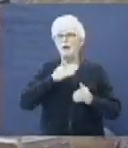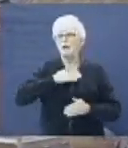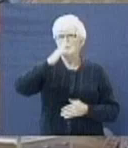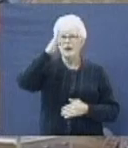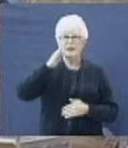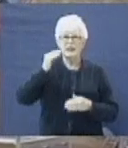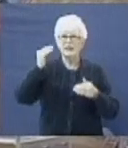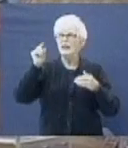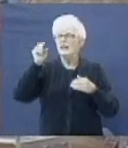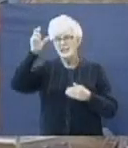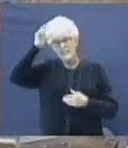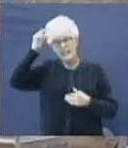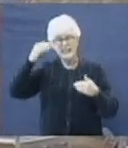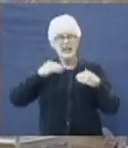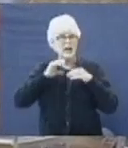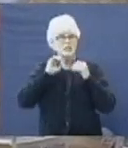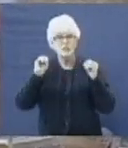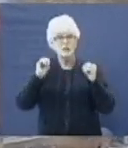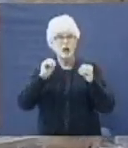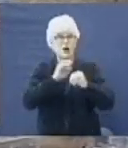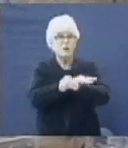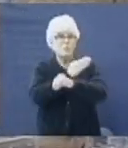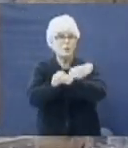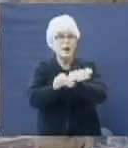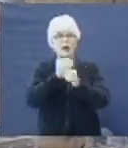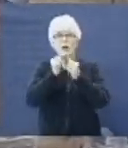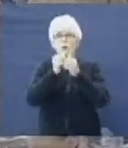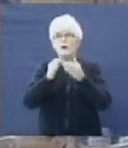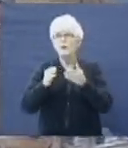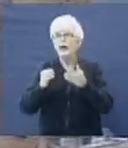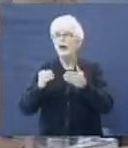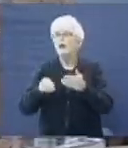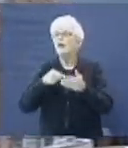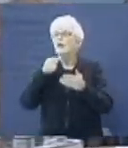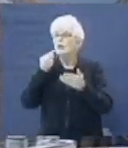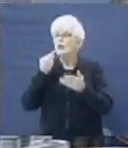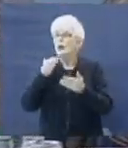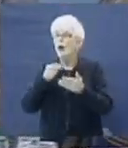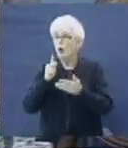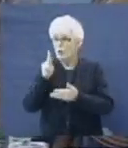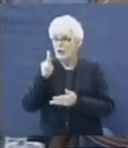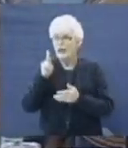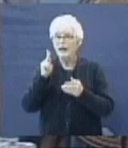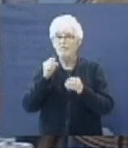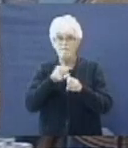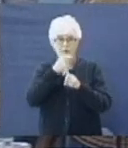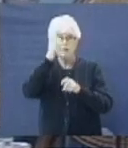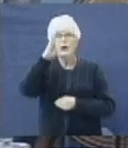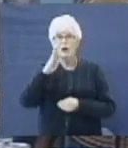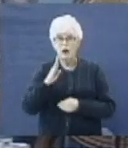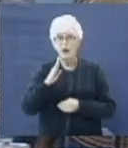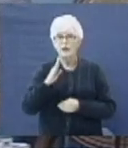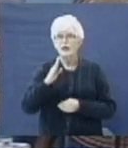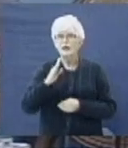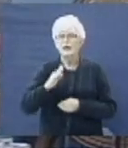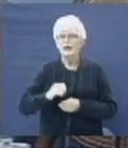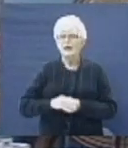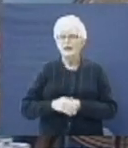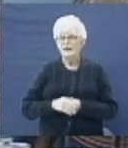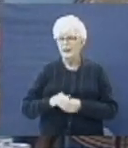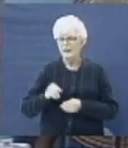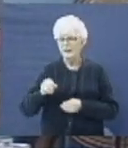He has no power without the permission of God. Hast not thou